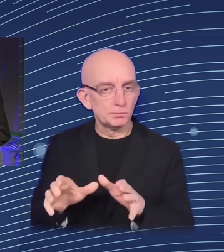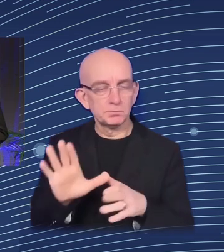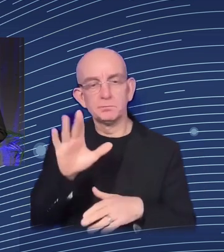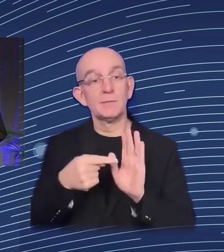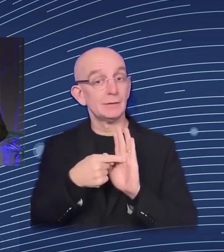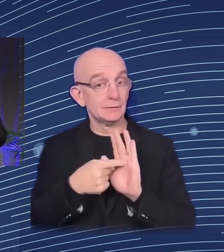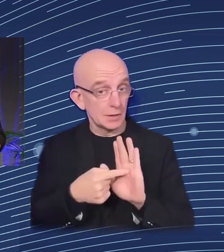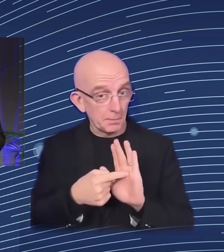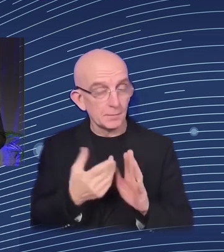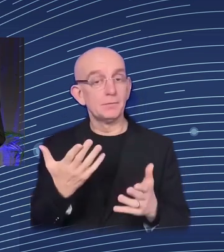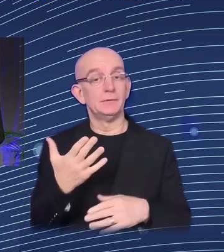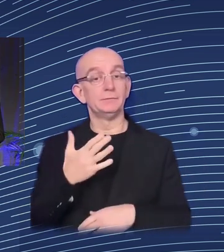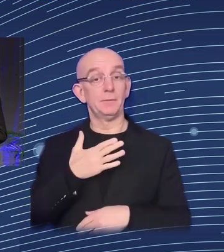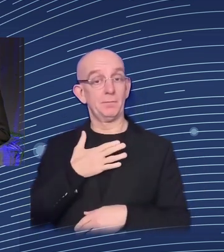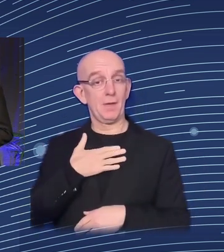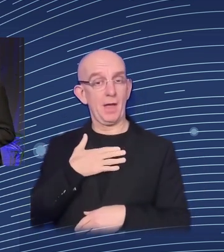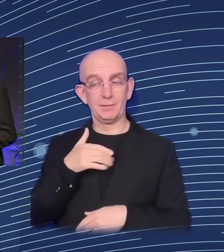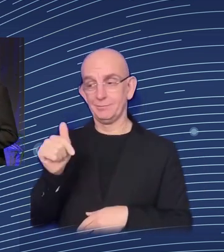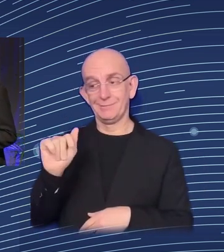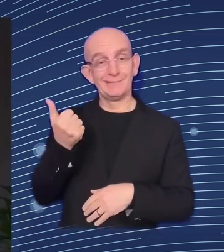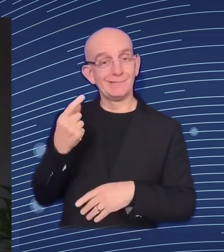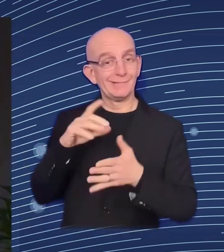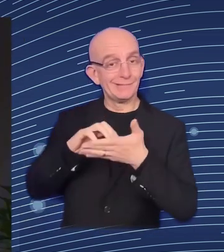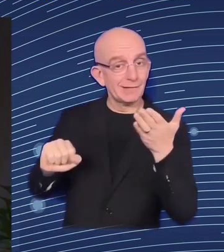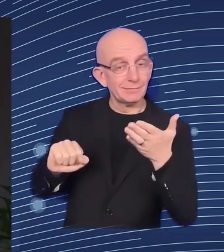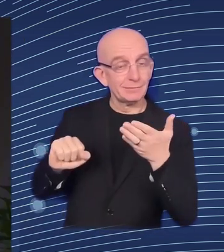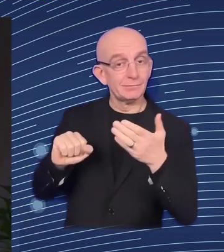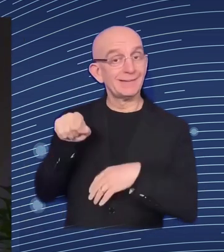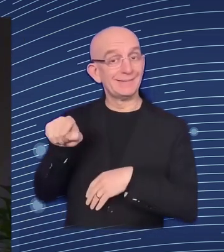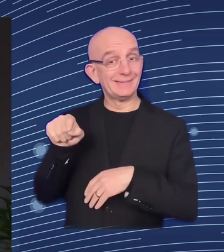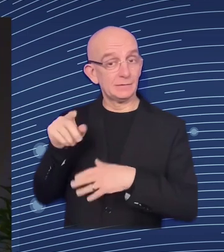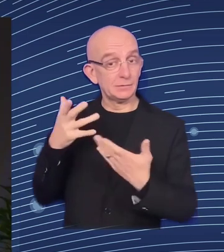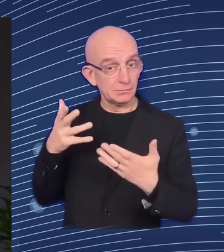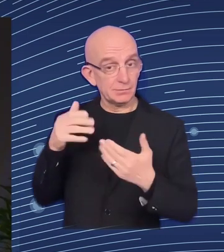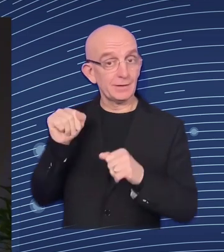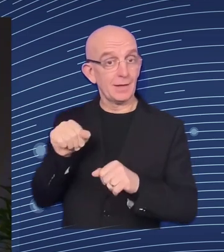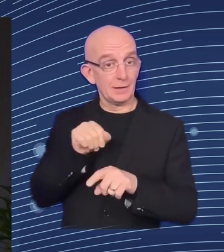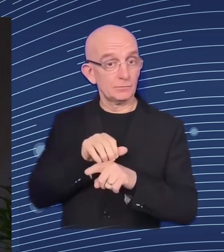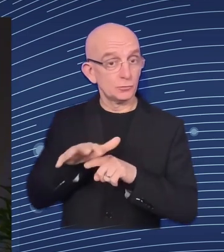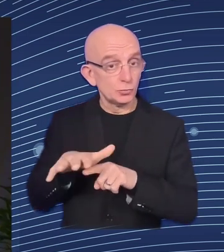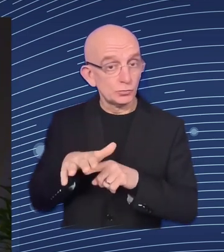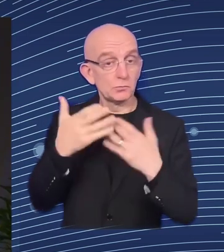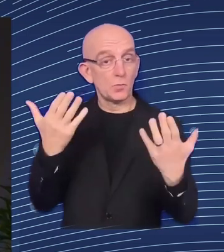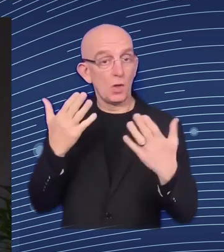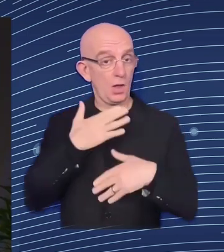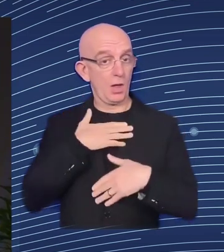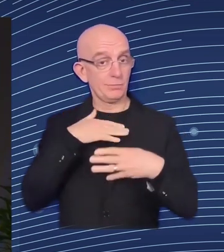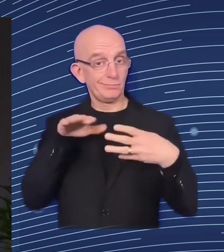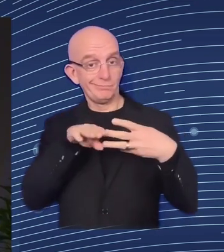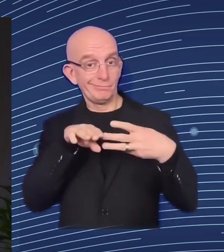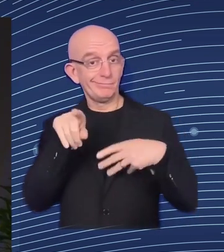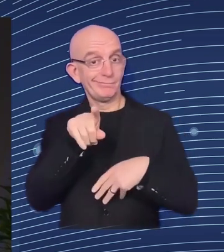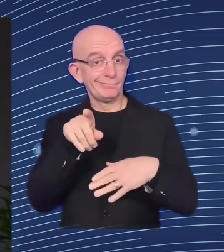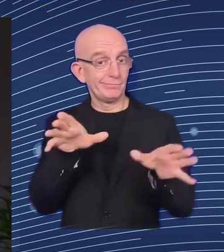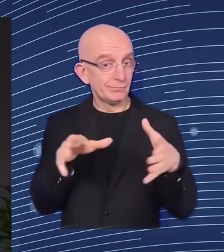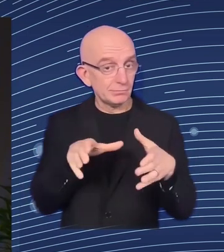or the rich or the poor? And this allows the policymakers to see the impacts